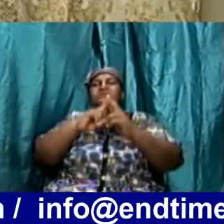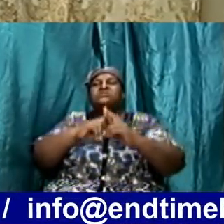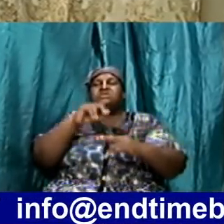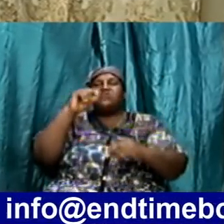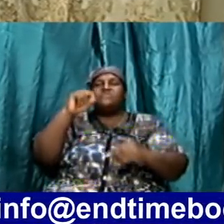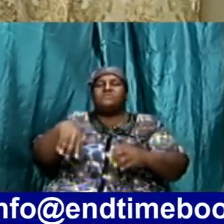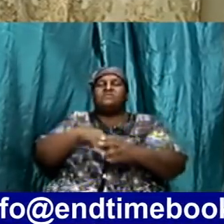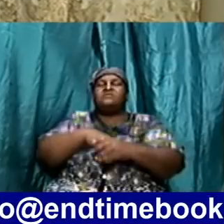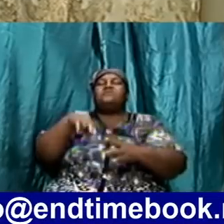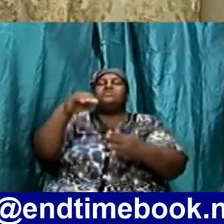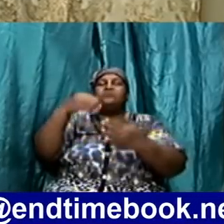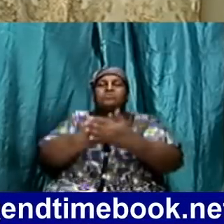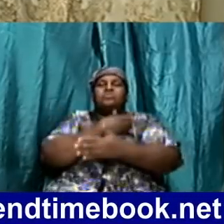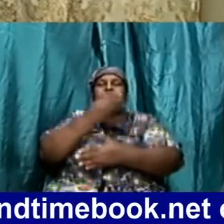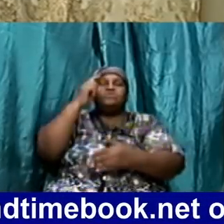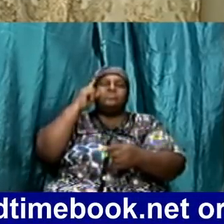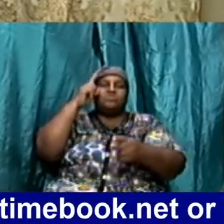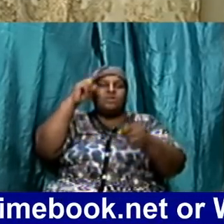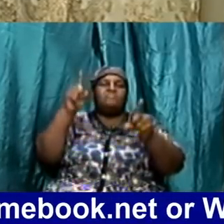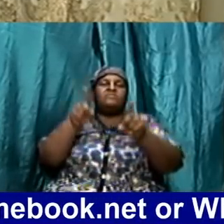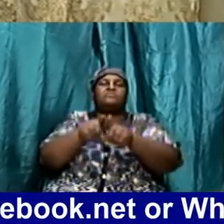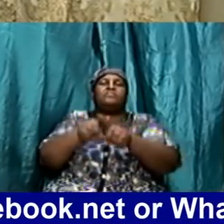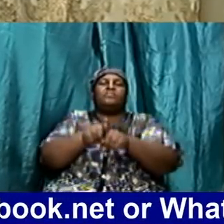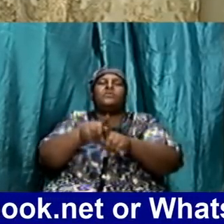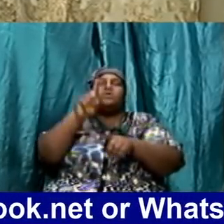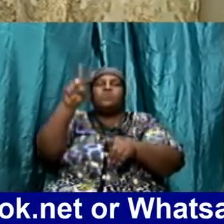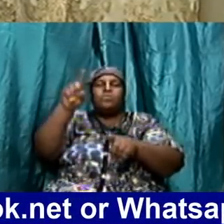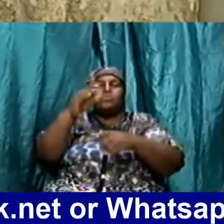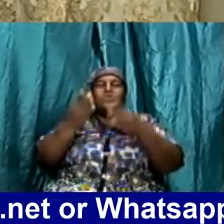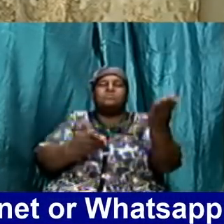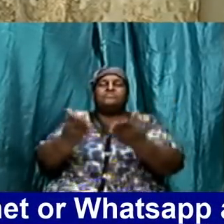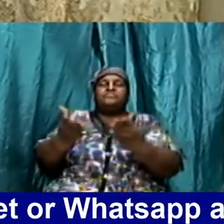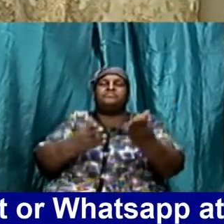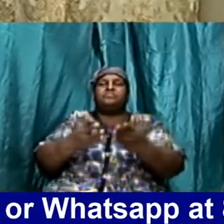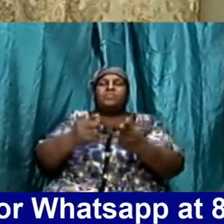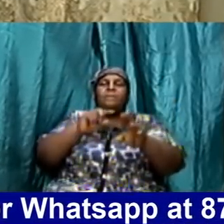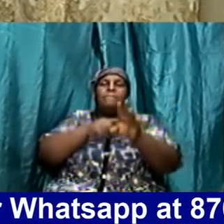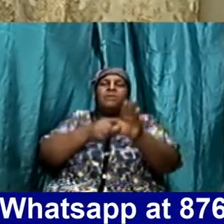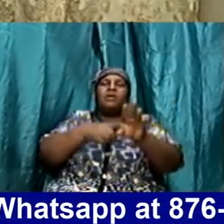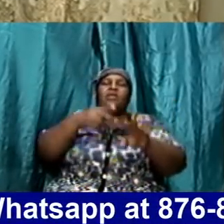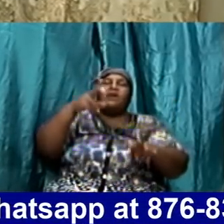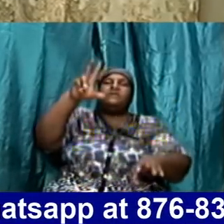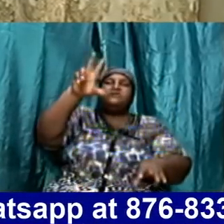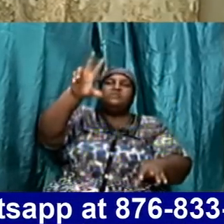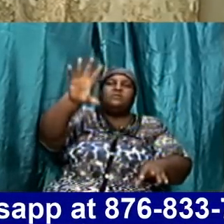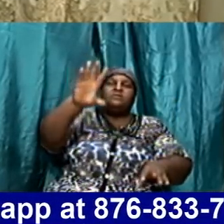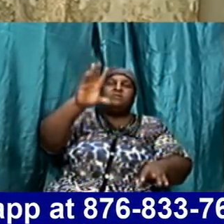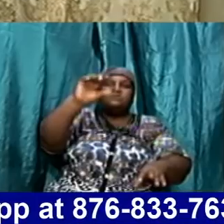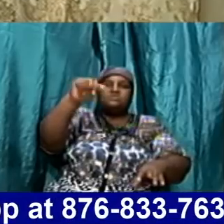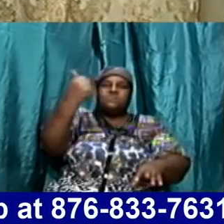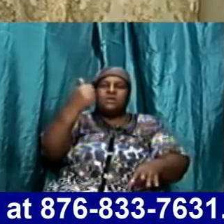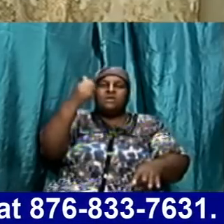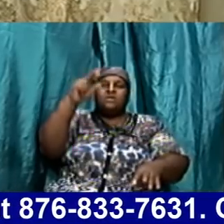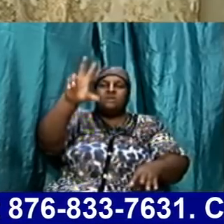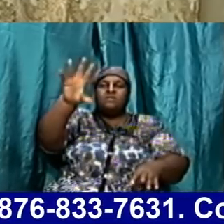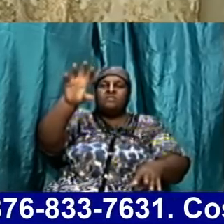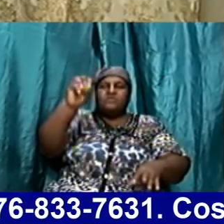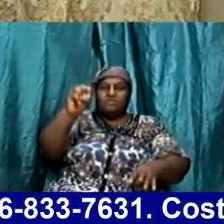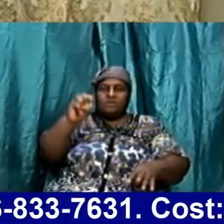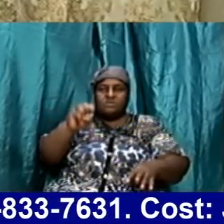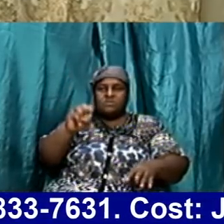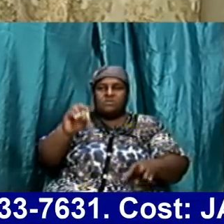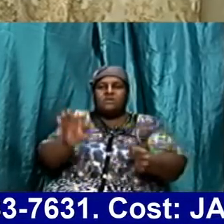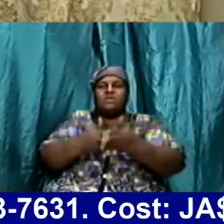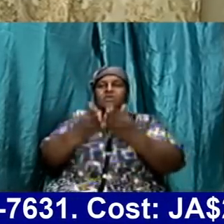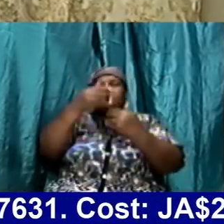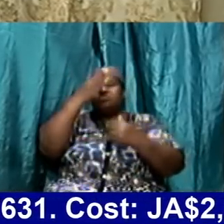members get yourselves ready for Sunday one service starts at 1030 praise God God bless